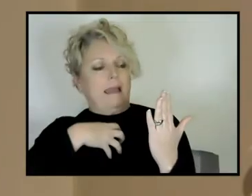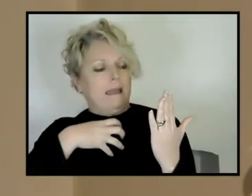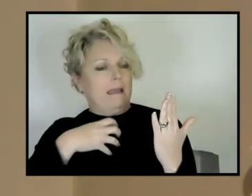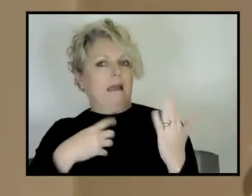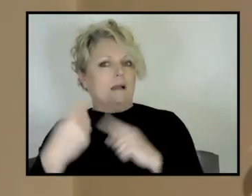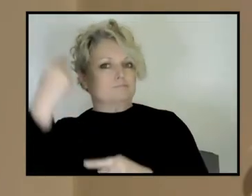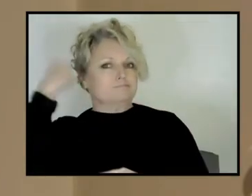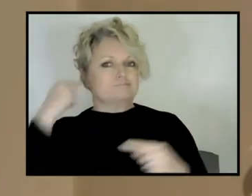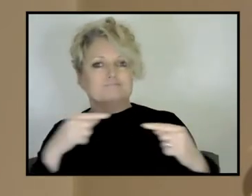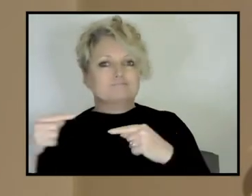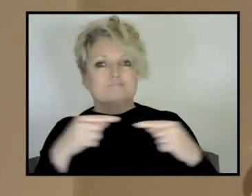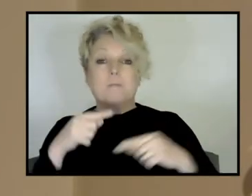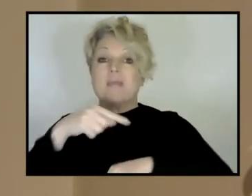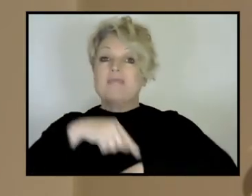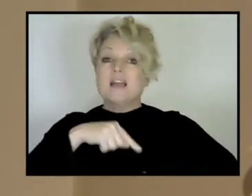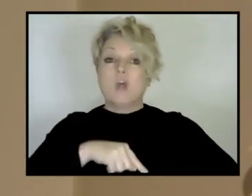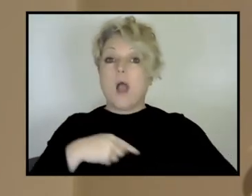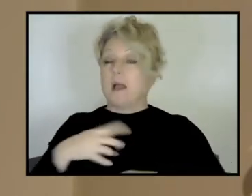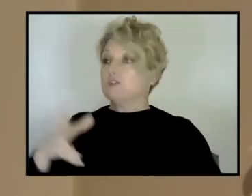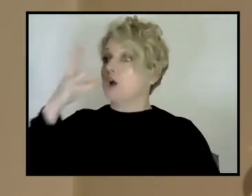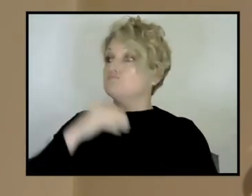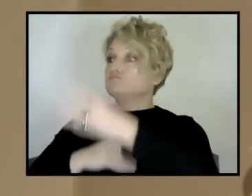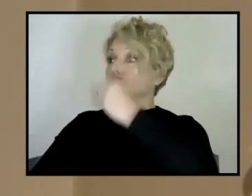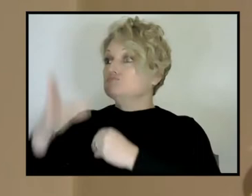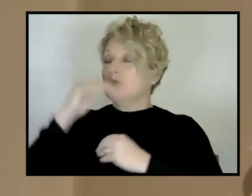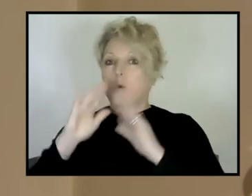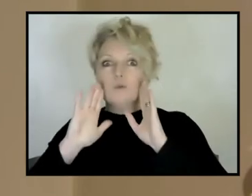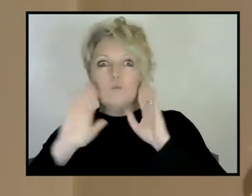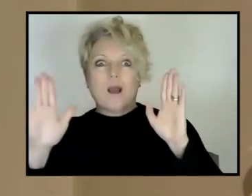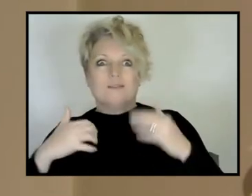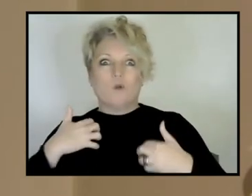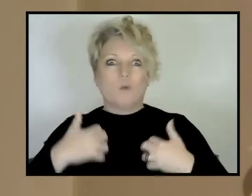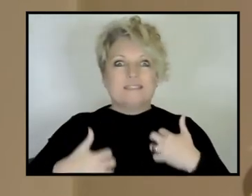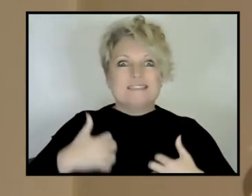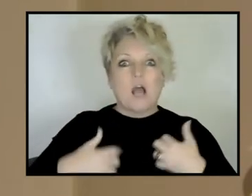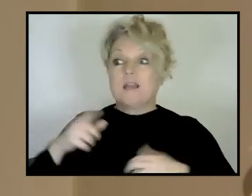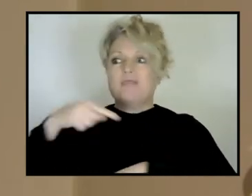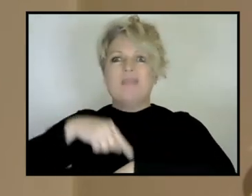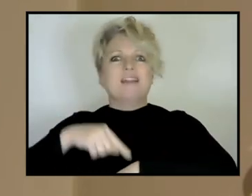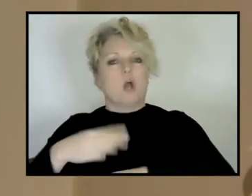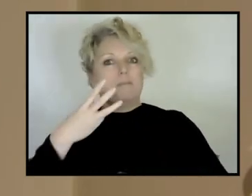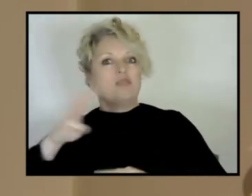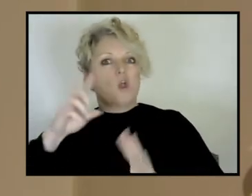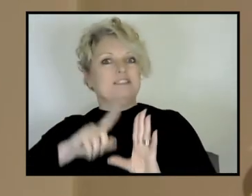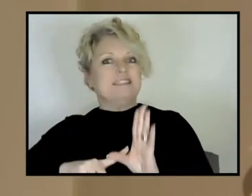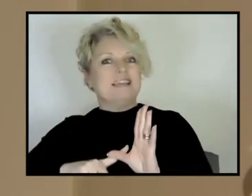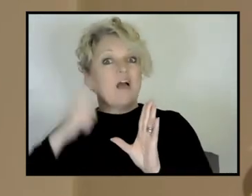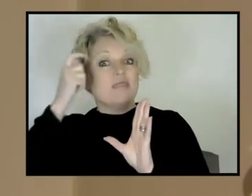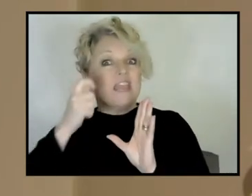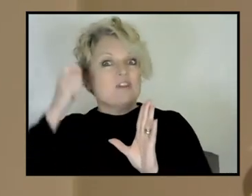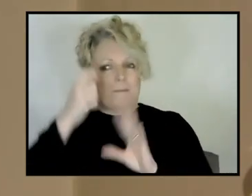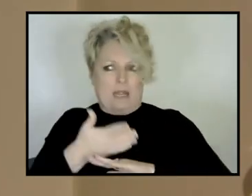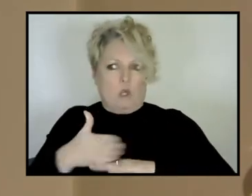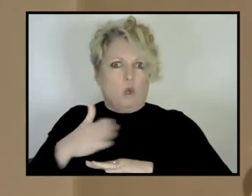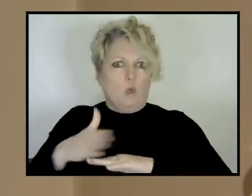no, it was just like, you know, this is wonderful. This is exciting. And it was only 30 something years at that point. So it was still quite new. Um, I remember, um,